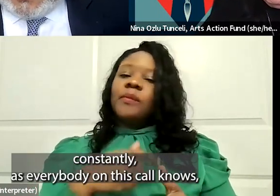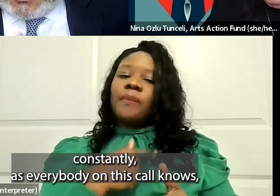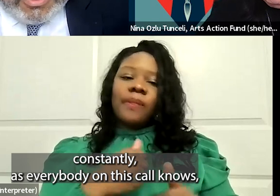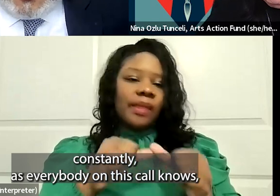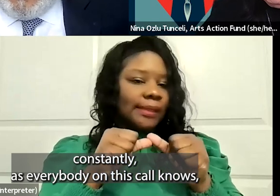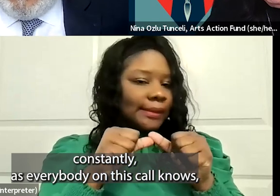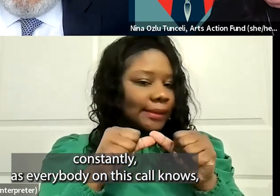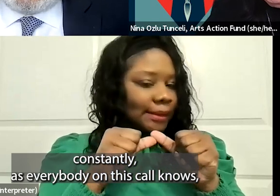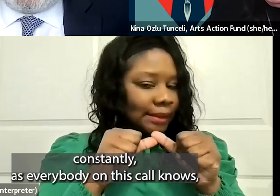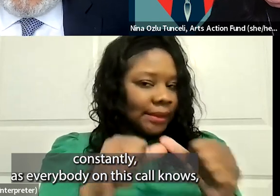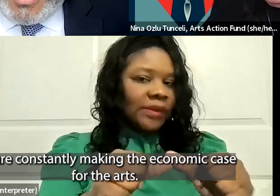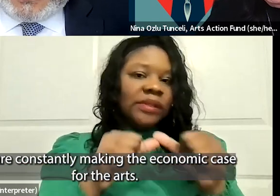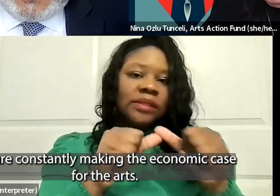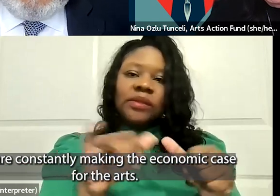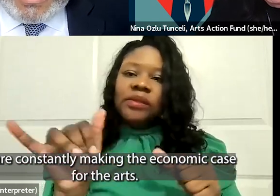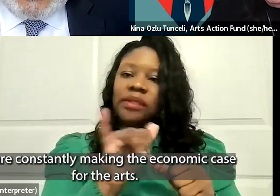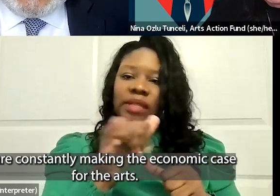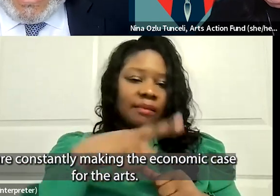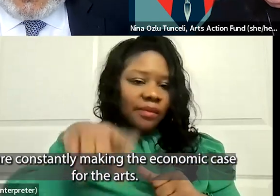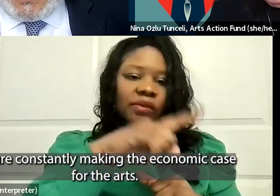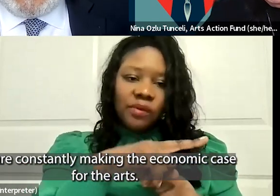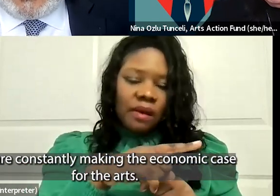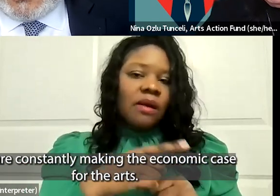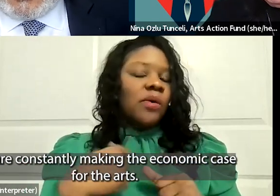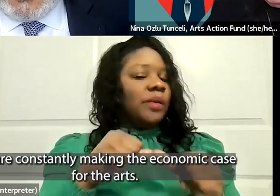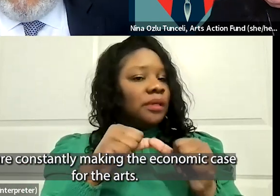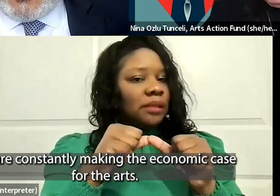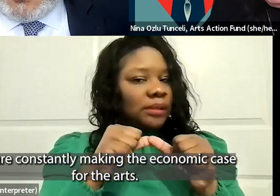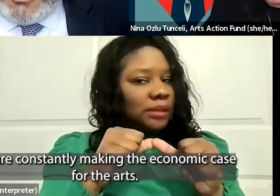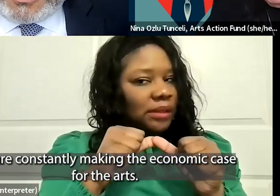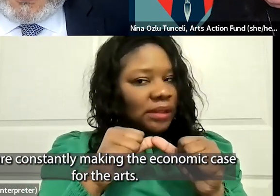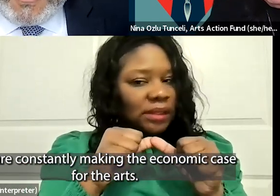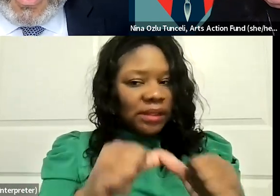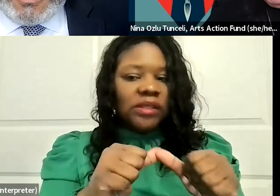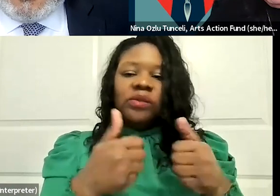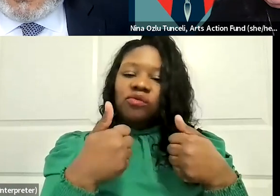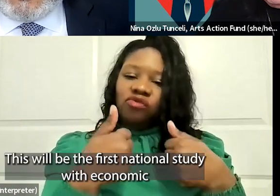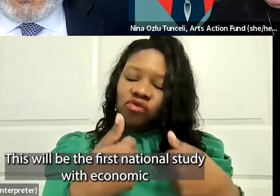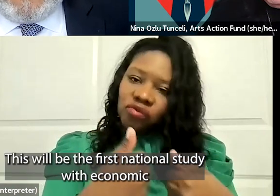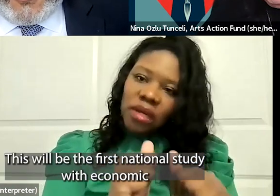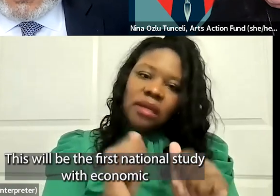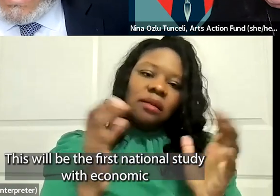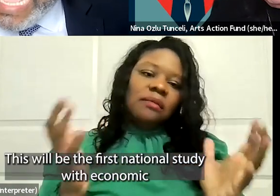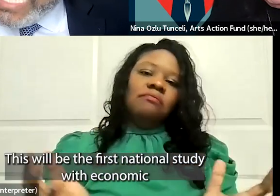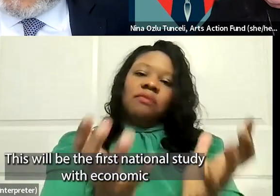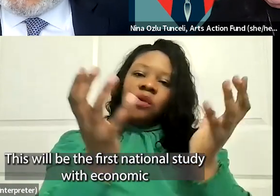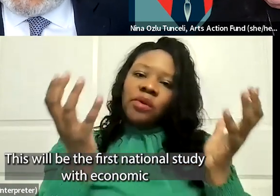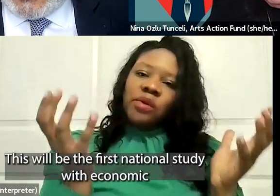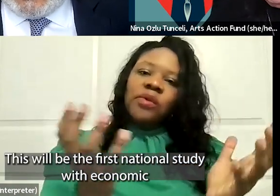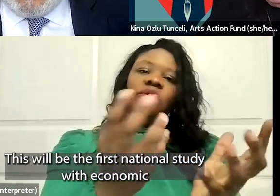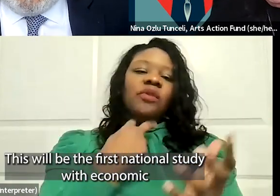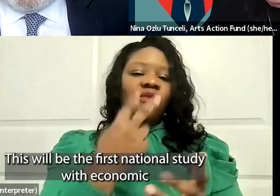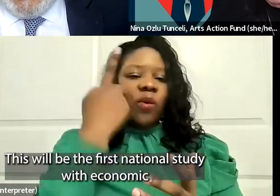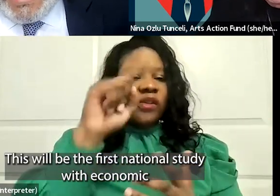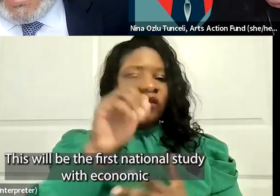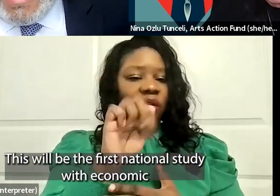on this call knows, we are constantly making the economic case for the arts. This will be the first national